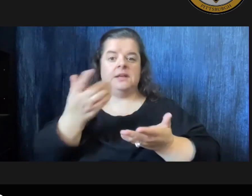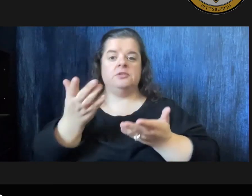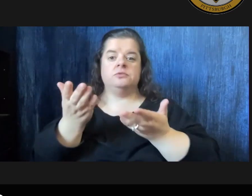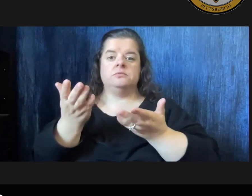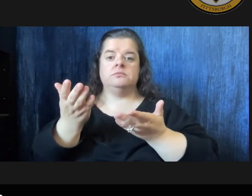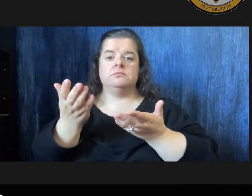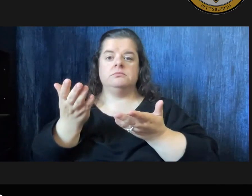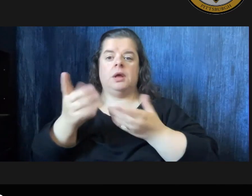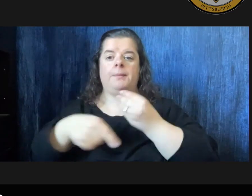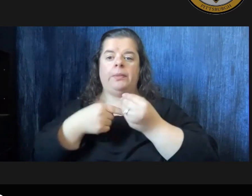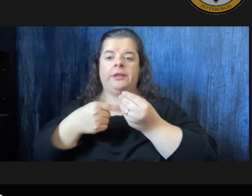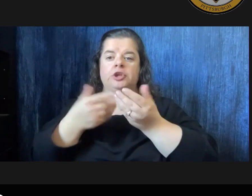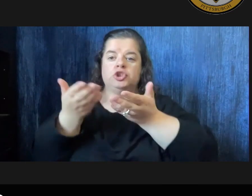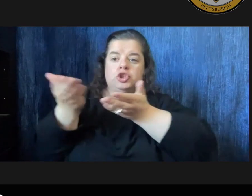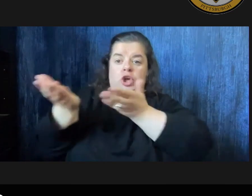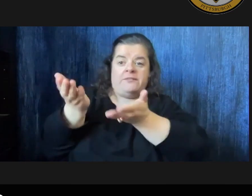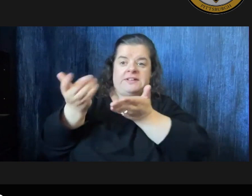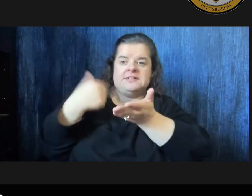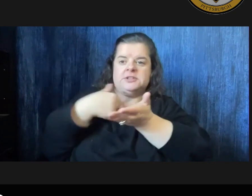that we offer